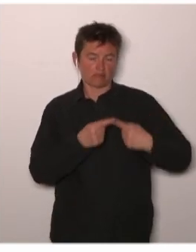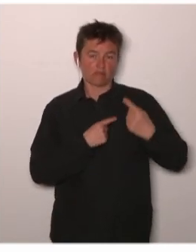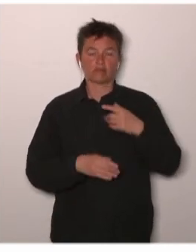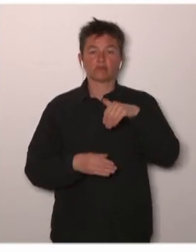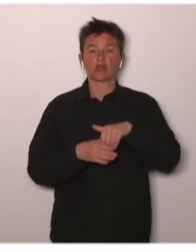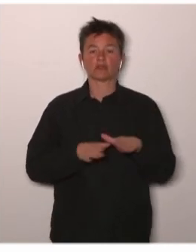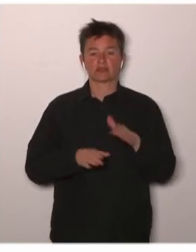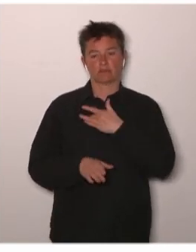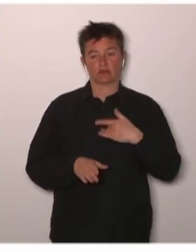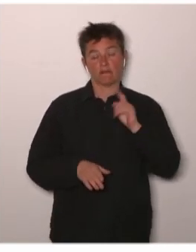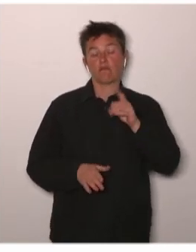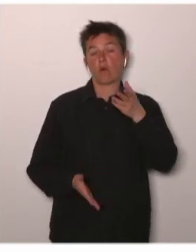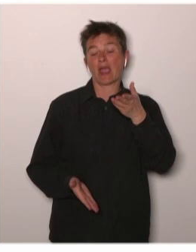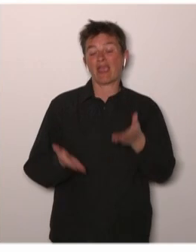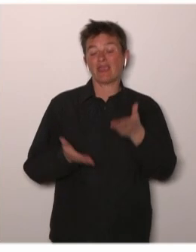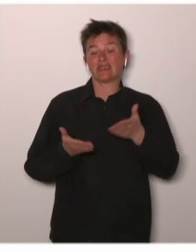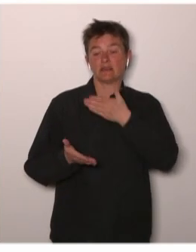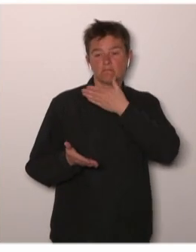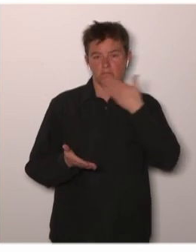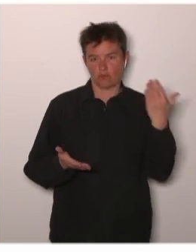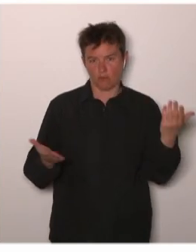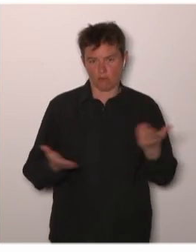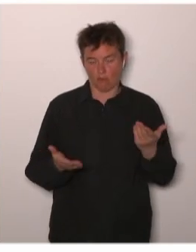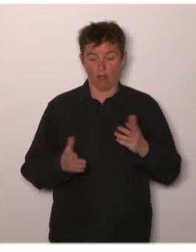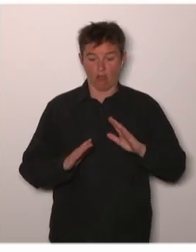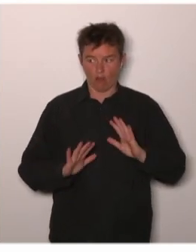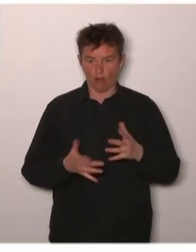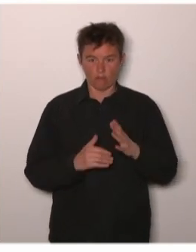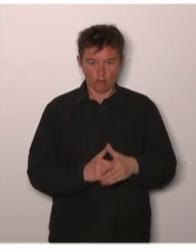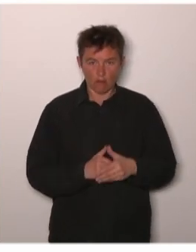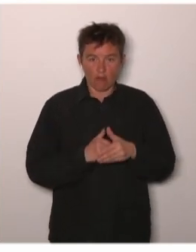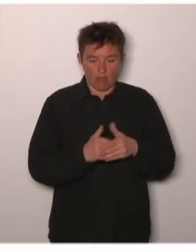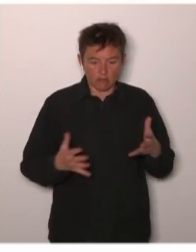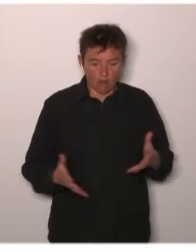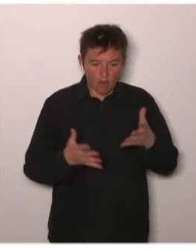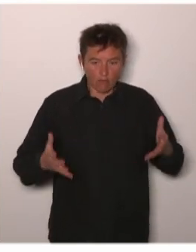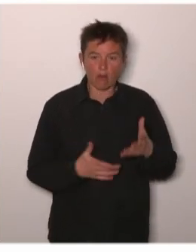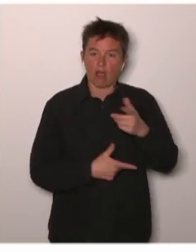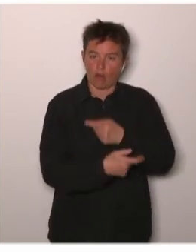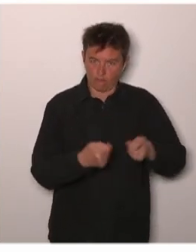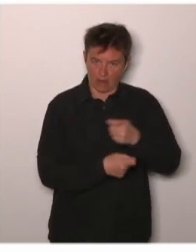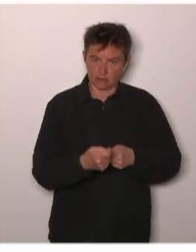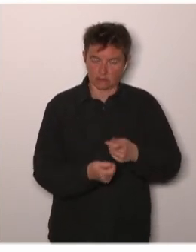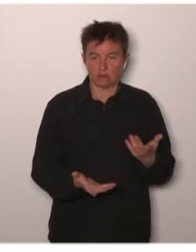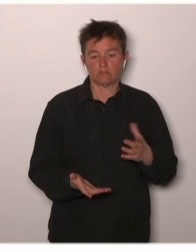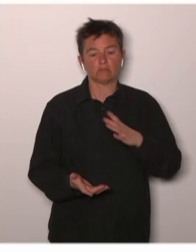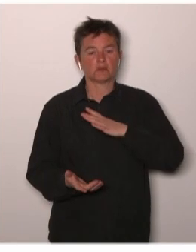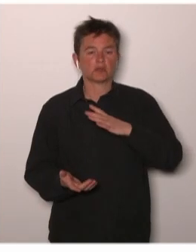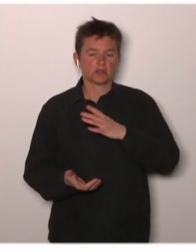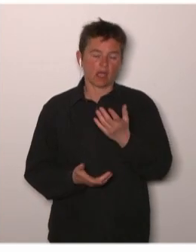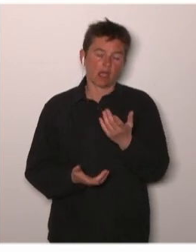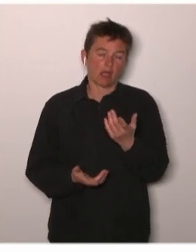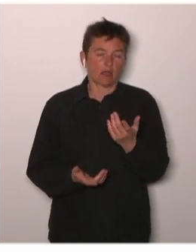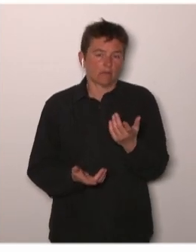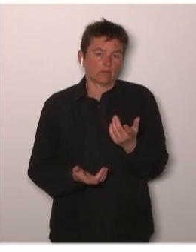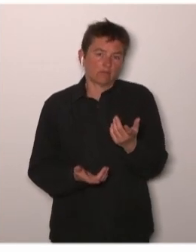with what can be done of course supported by the commercial sector which is of course a very important player in the field what